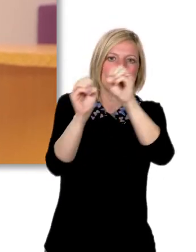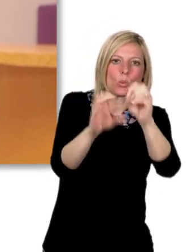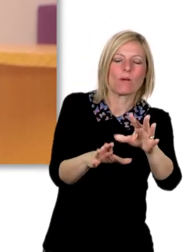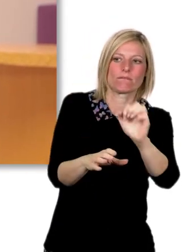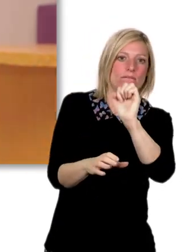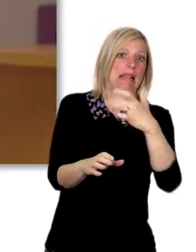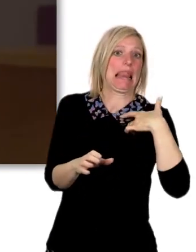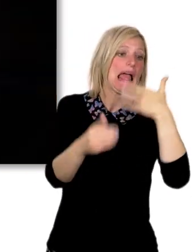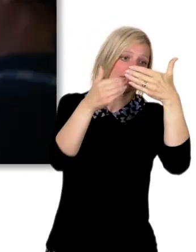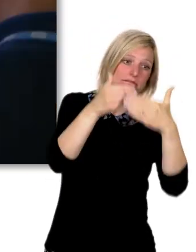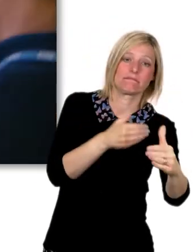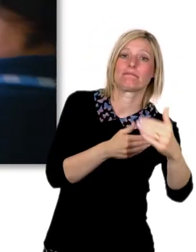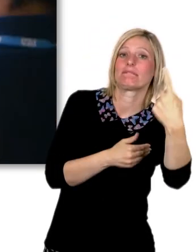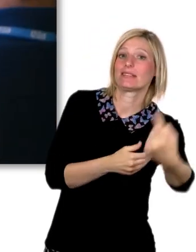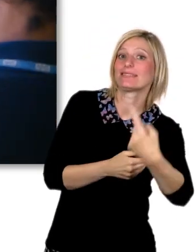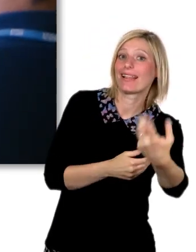and being discharged.